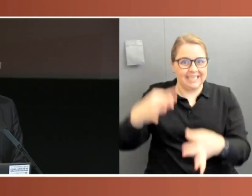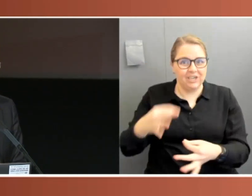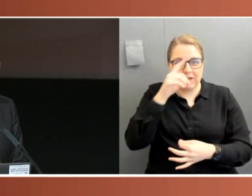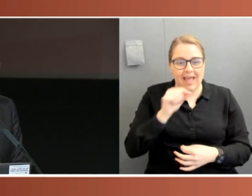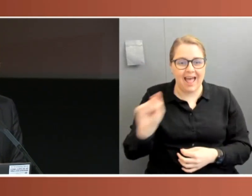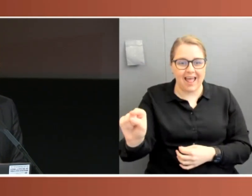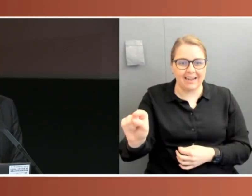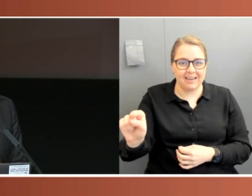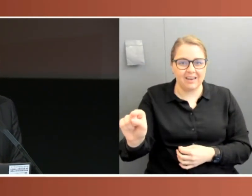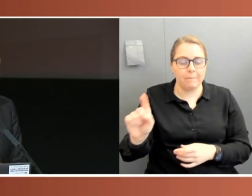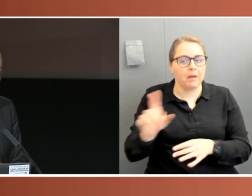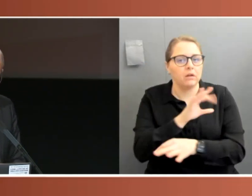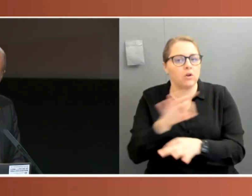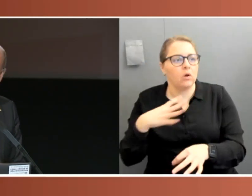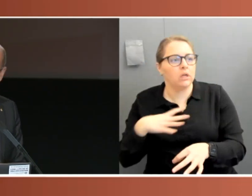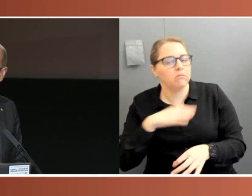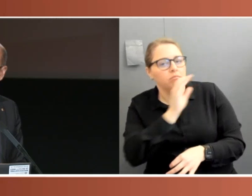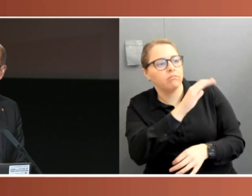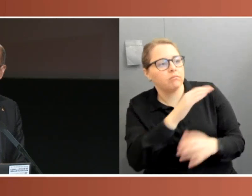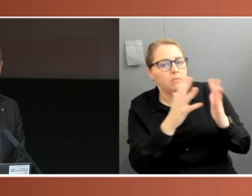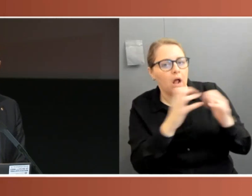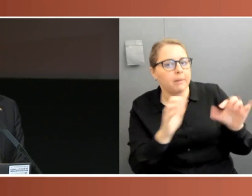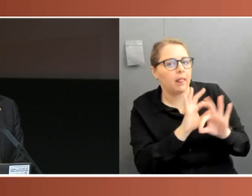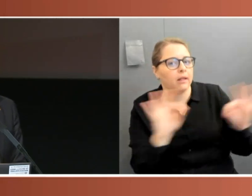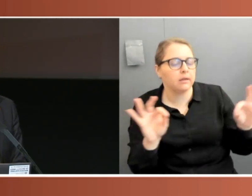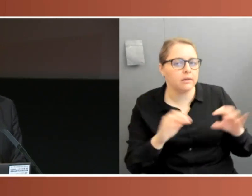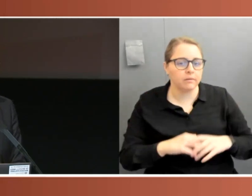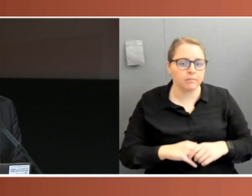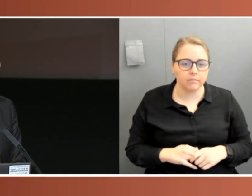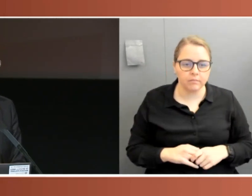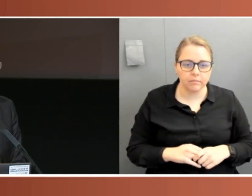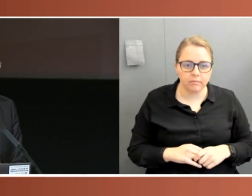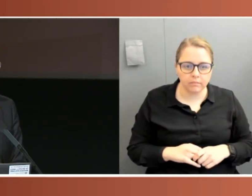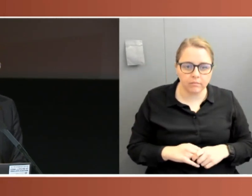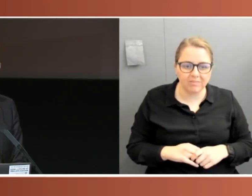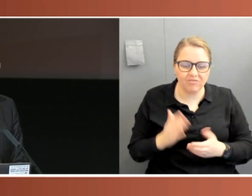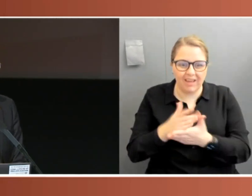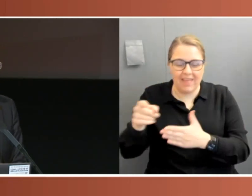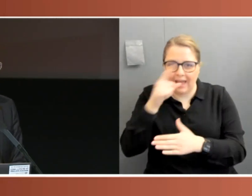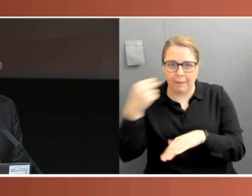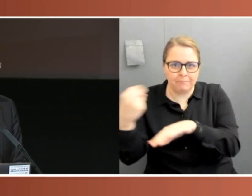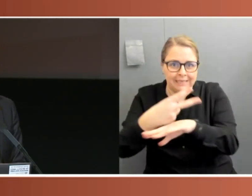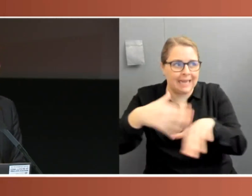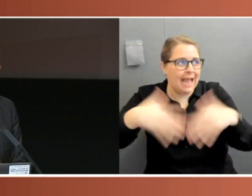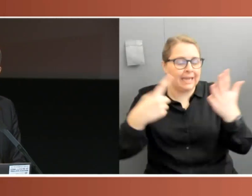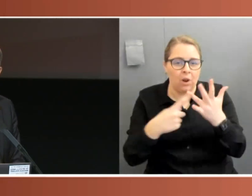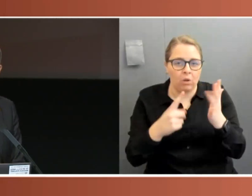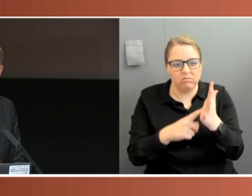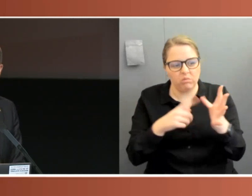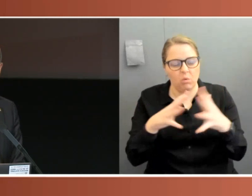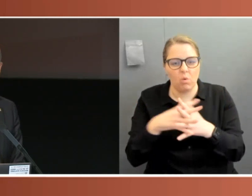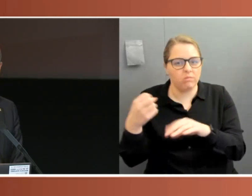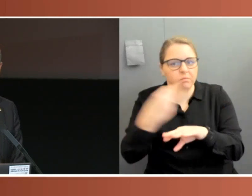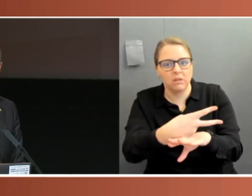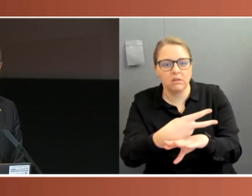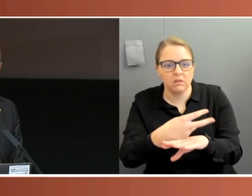disallowance, and to do so in a way that can override any other law. There's no greater power